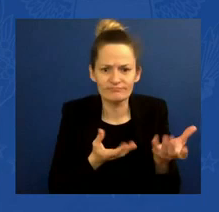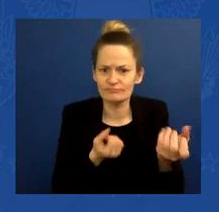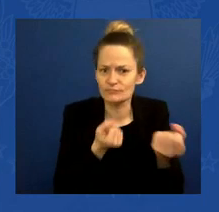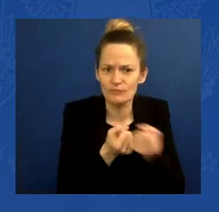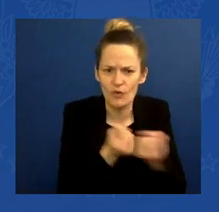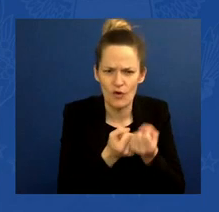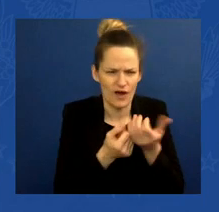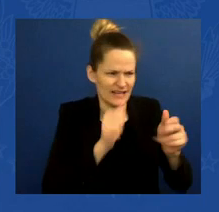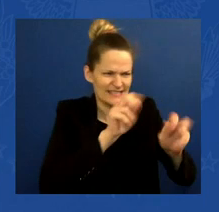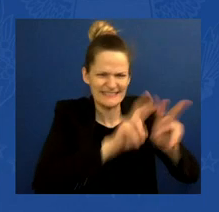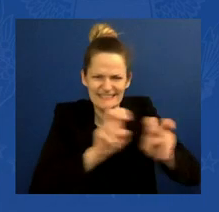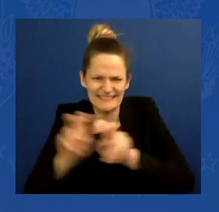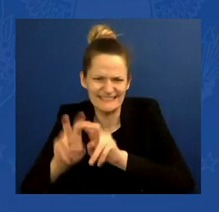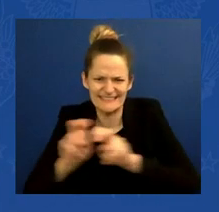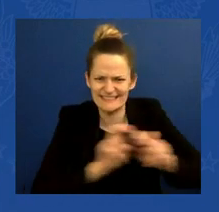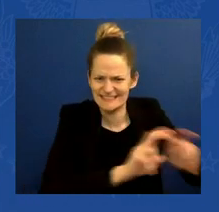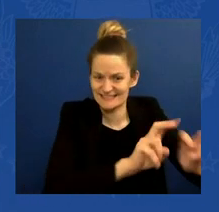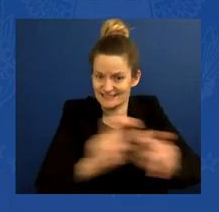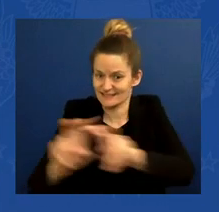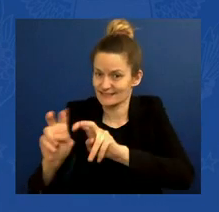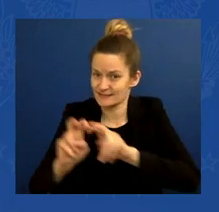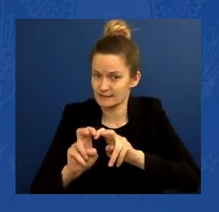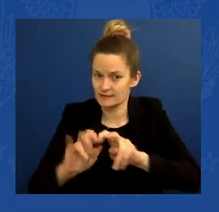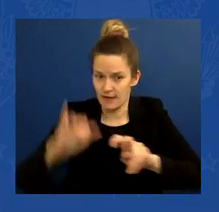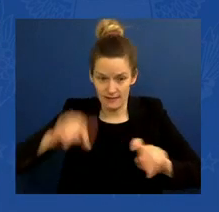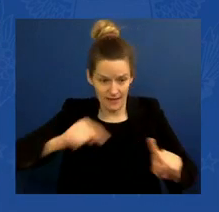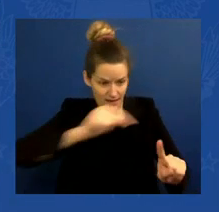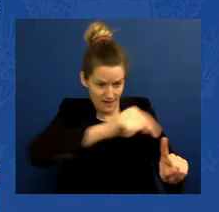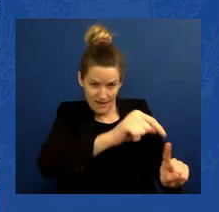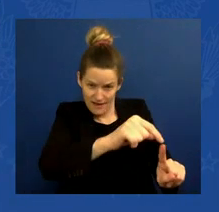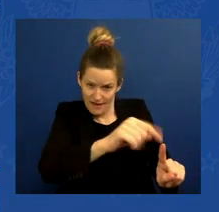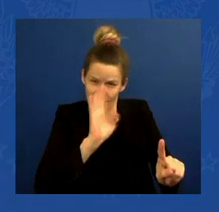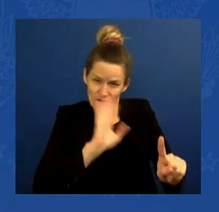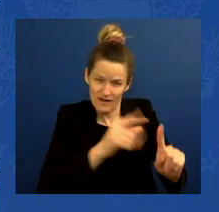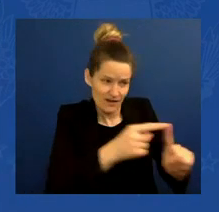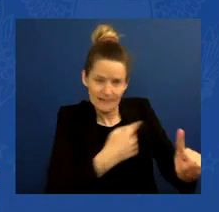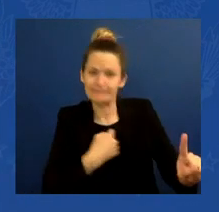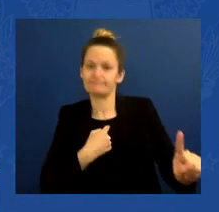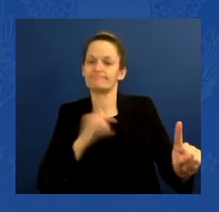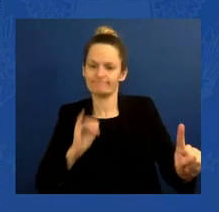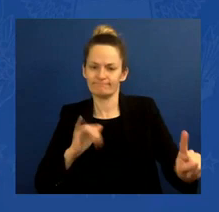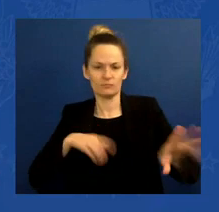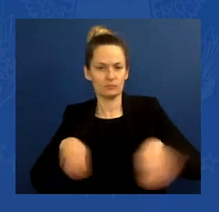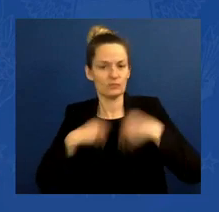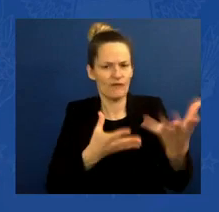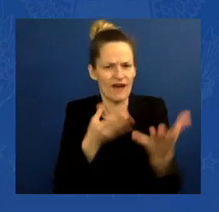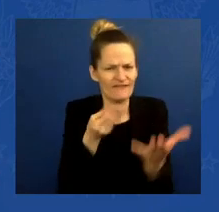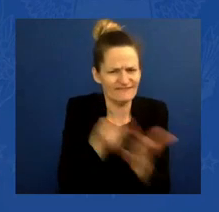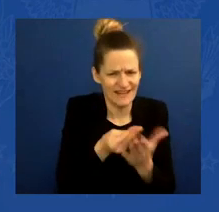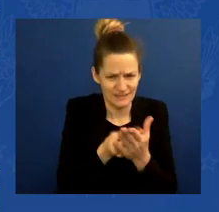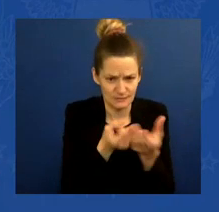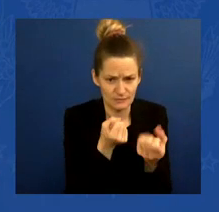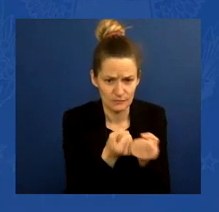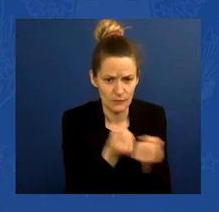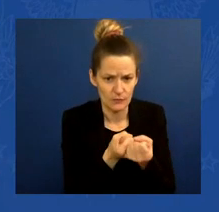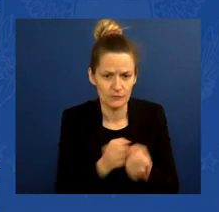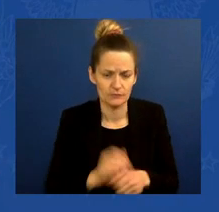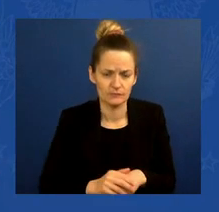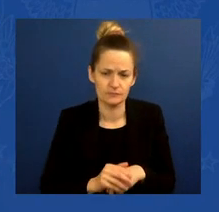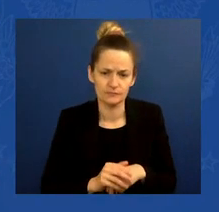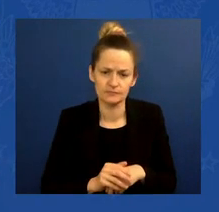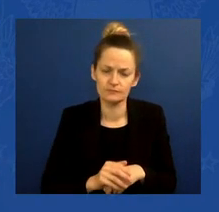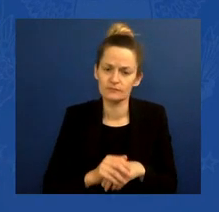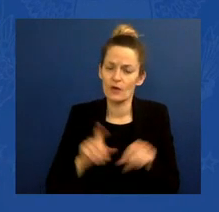And together with our allies and partners, we will keep up the pressure on Putin's crumbling economy, isolating him